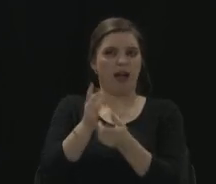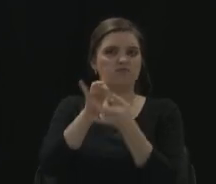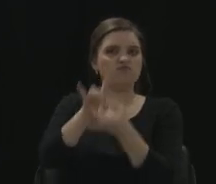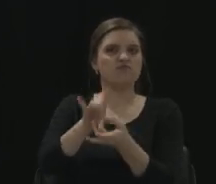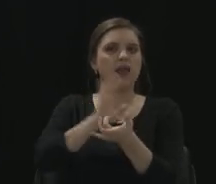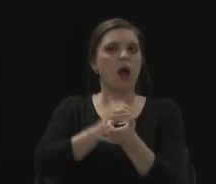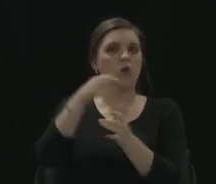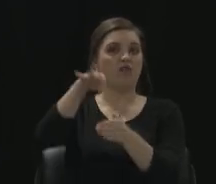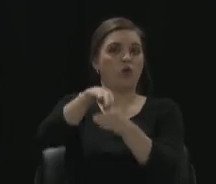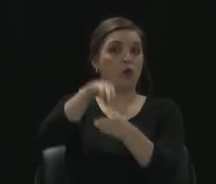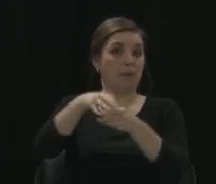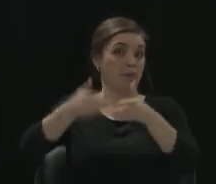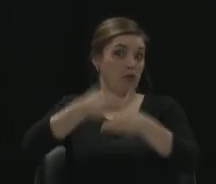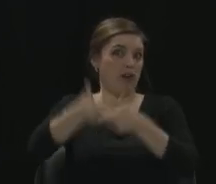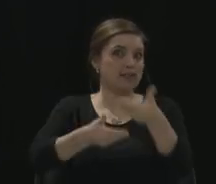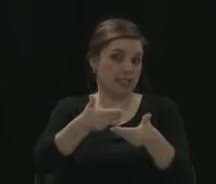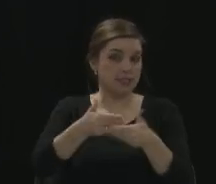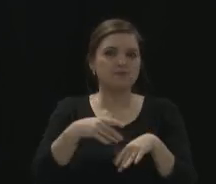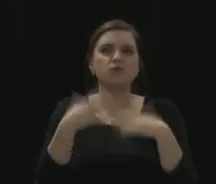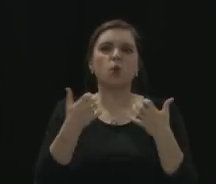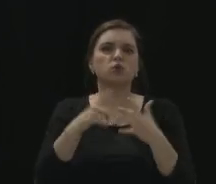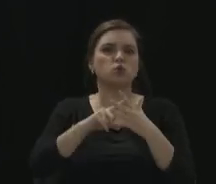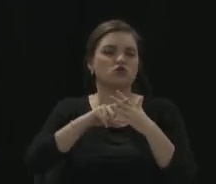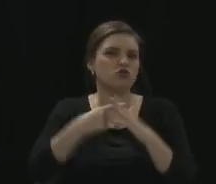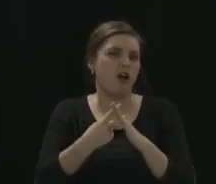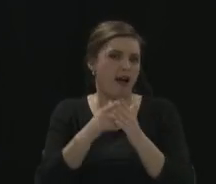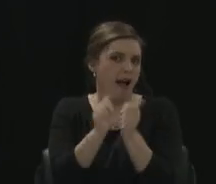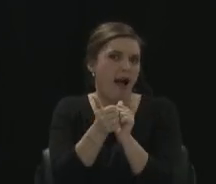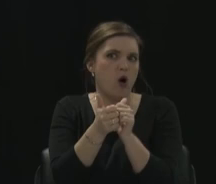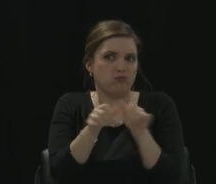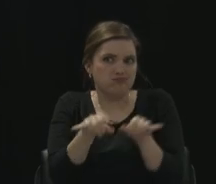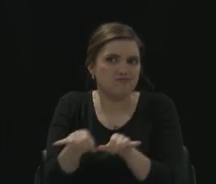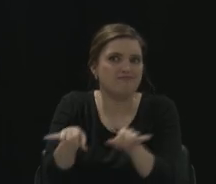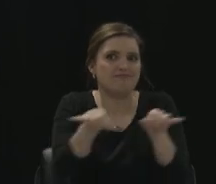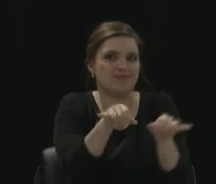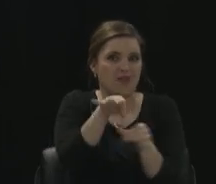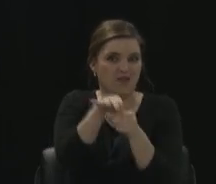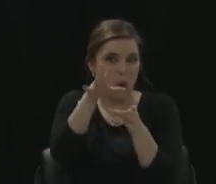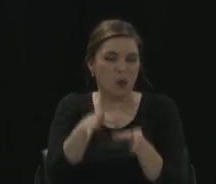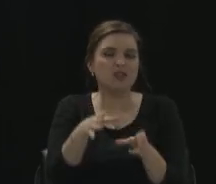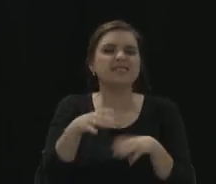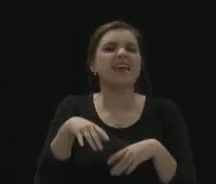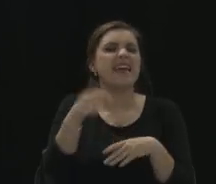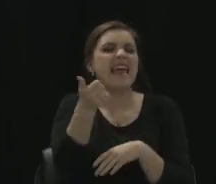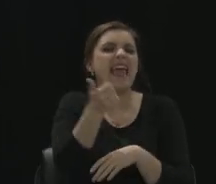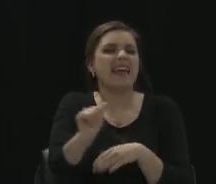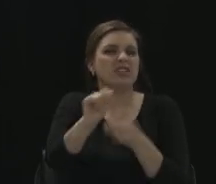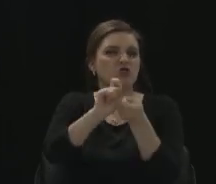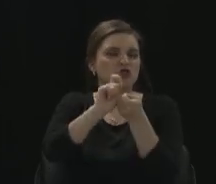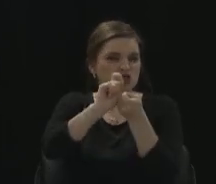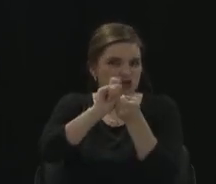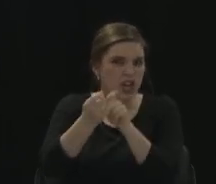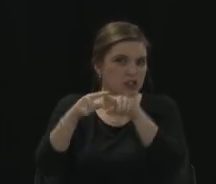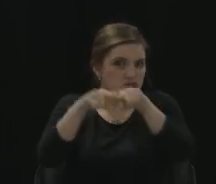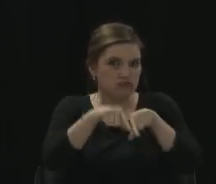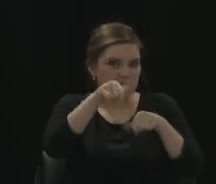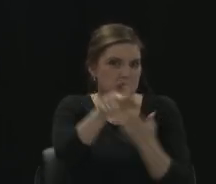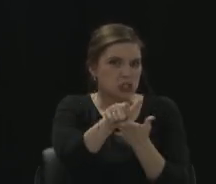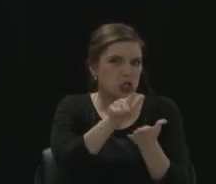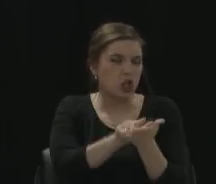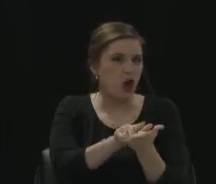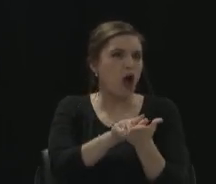What I'd like to do is get started where voters begin and that is, is there any change based on this law related to the register,